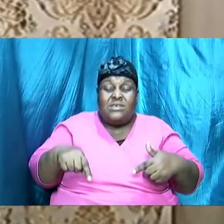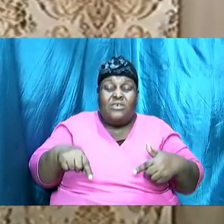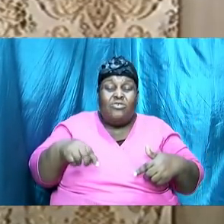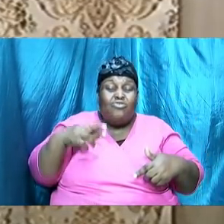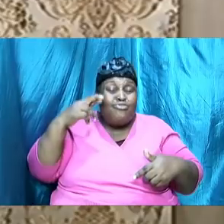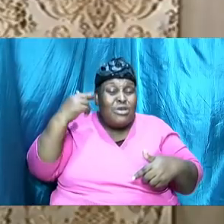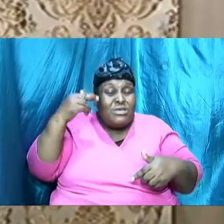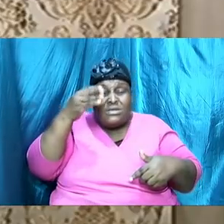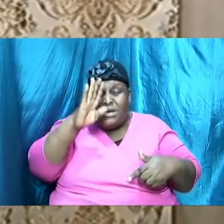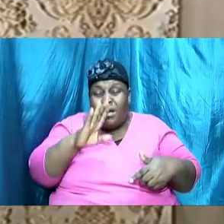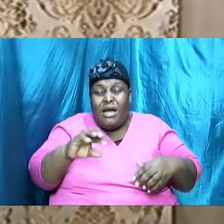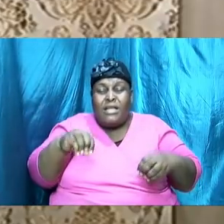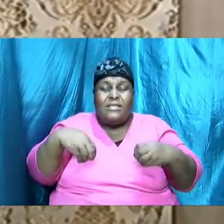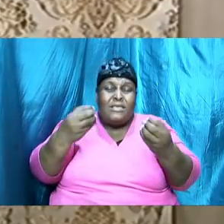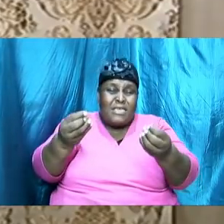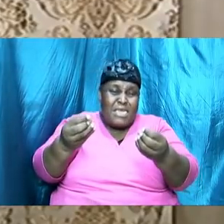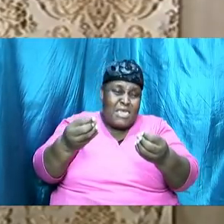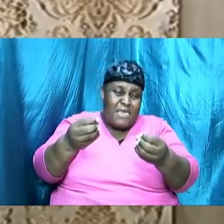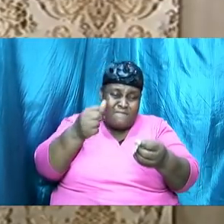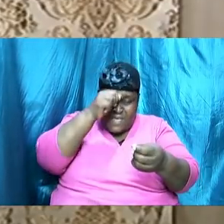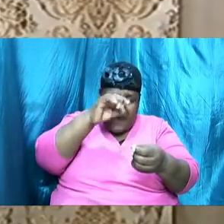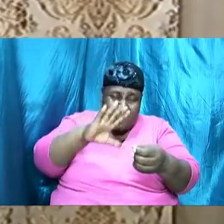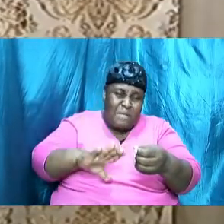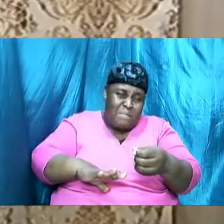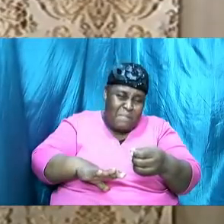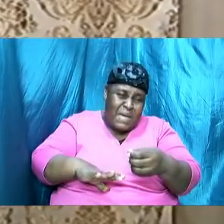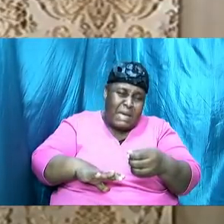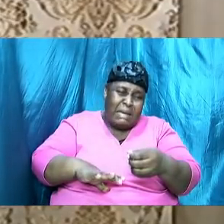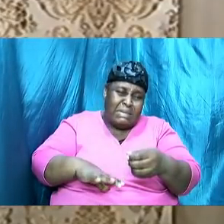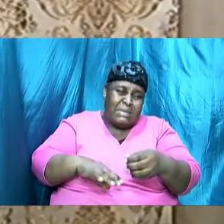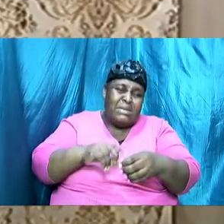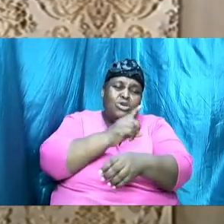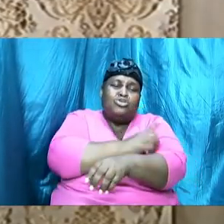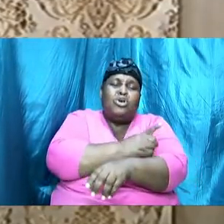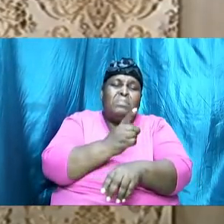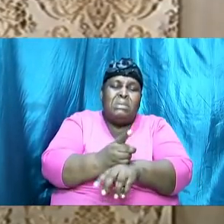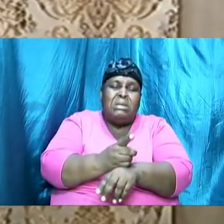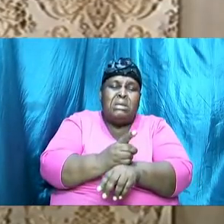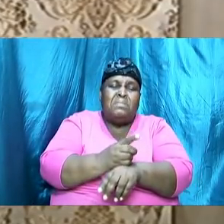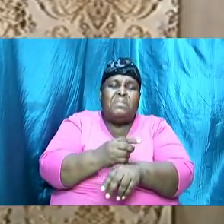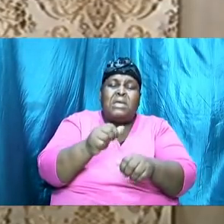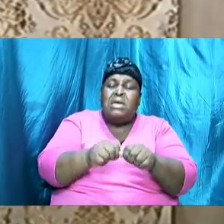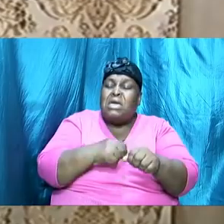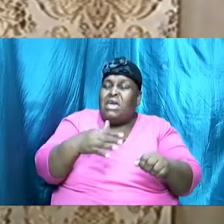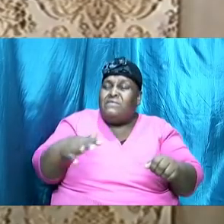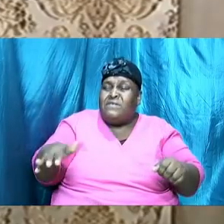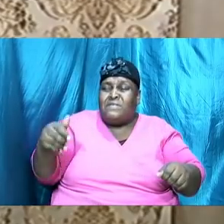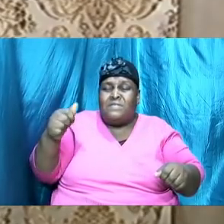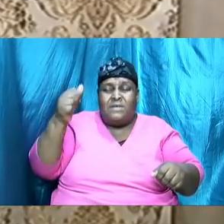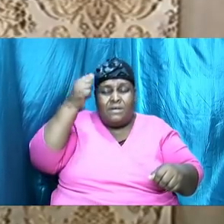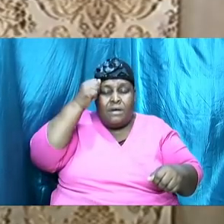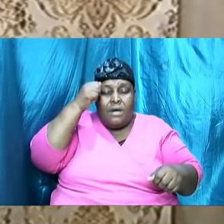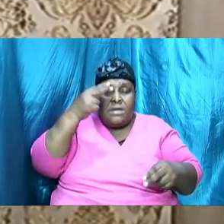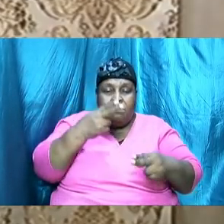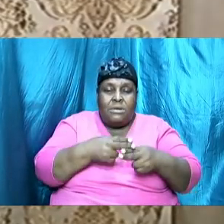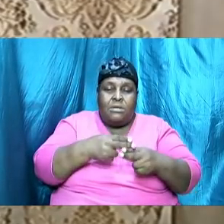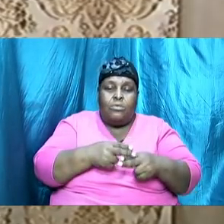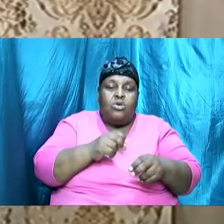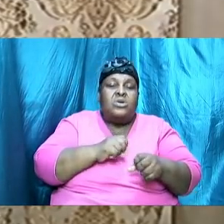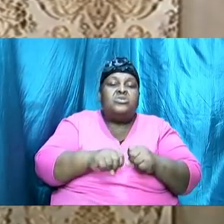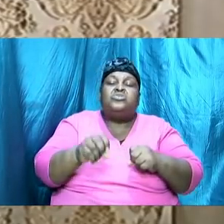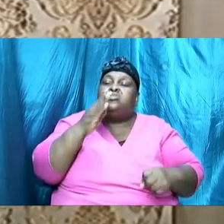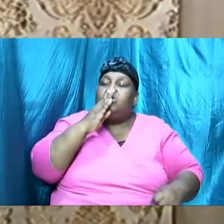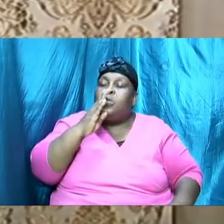animal everything that Adam named so was the name it was accepted by